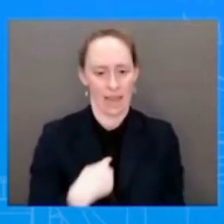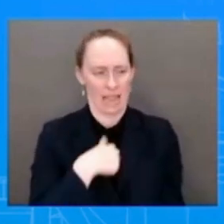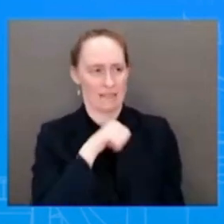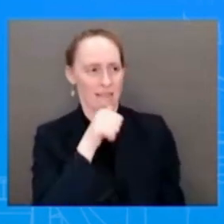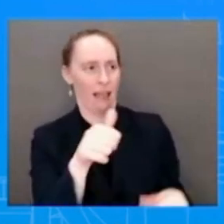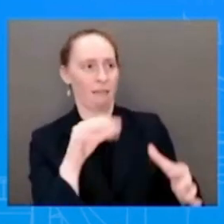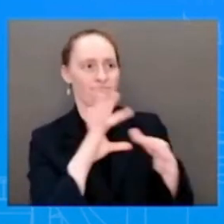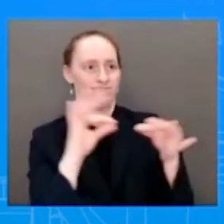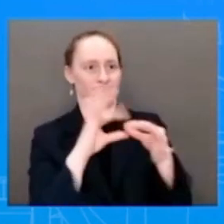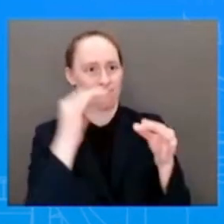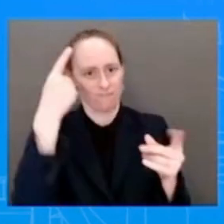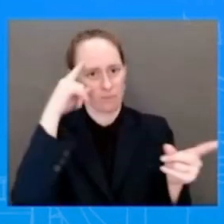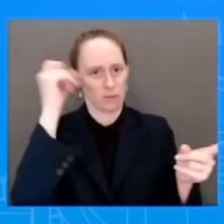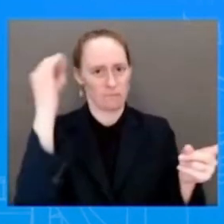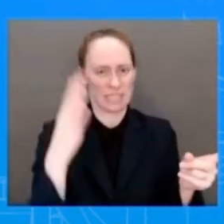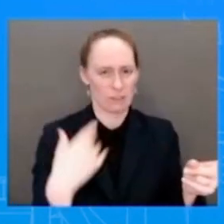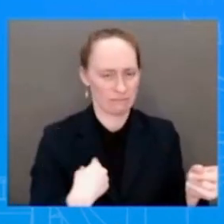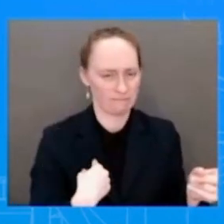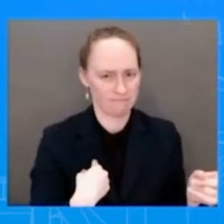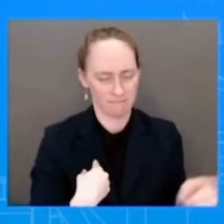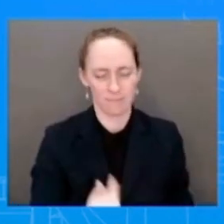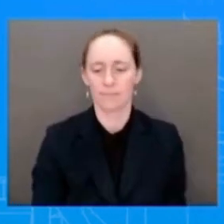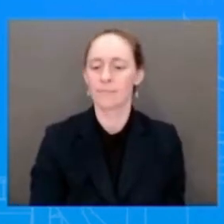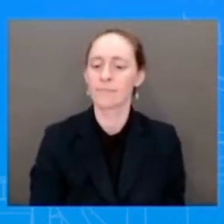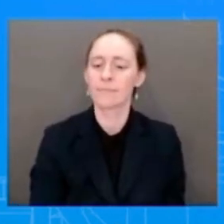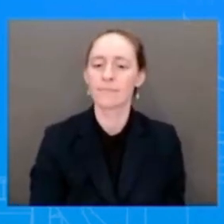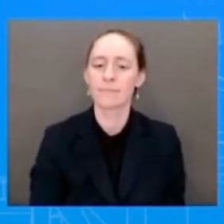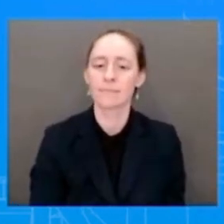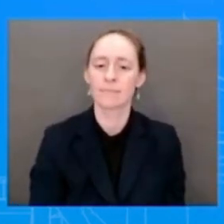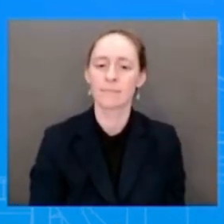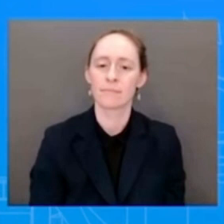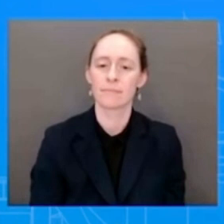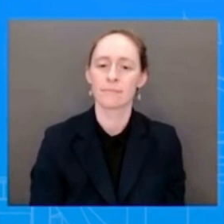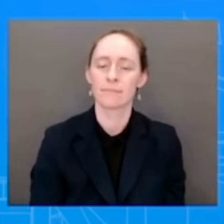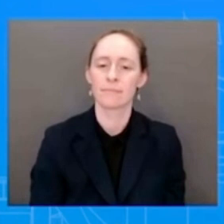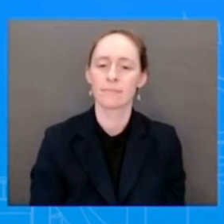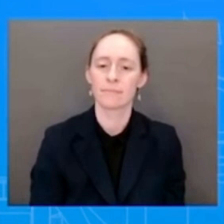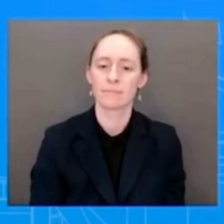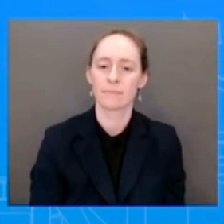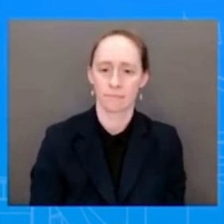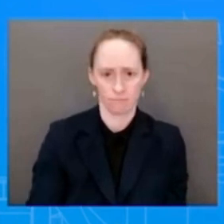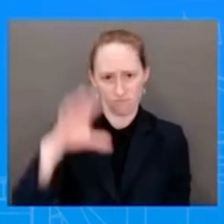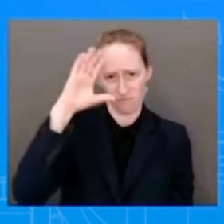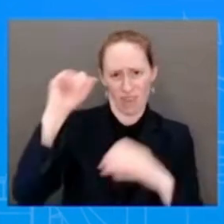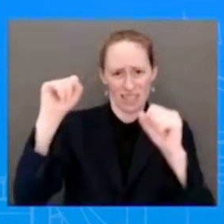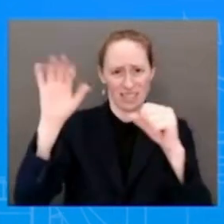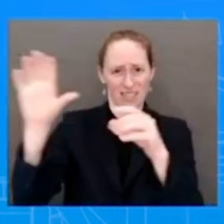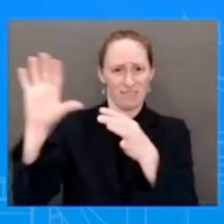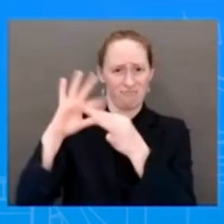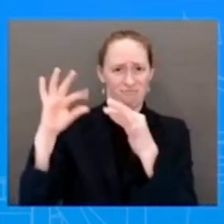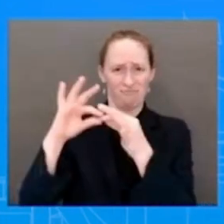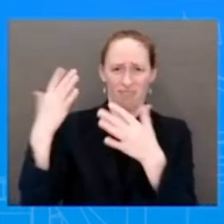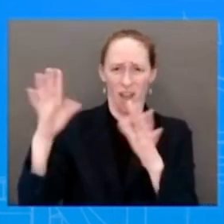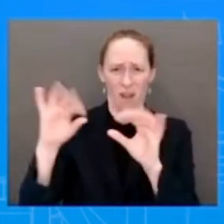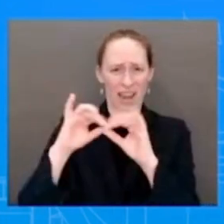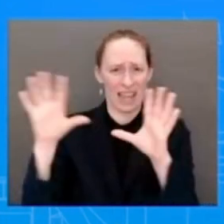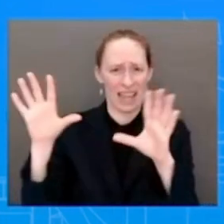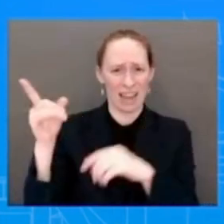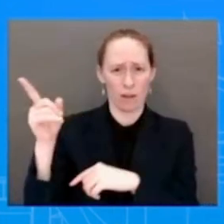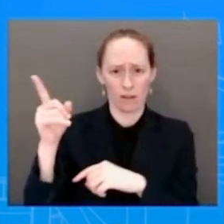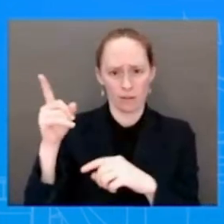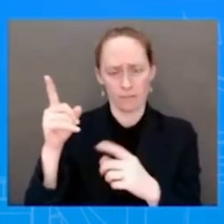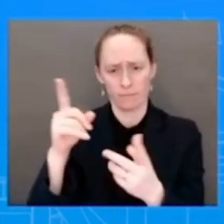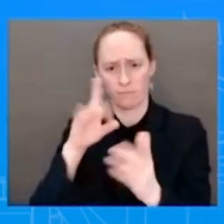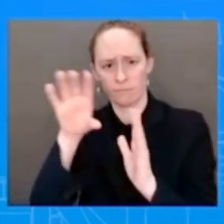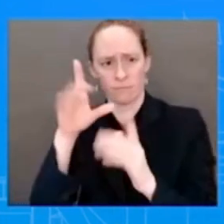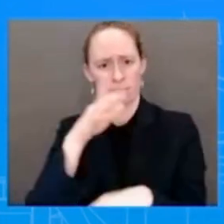very clear that it is up to Congress to live out their congressional duty to avoid an economic catastrophe as it relates